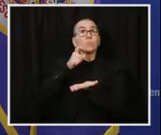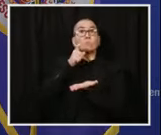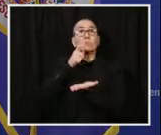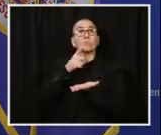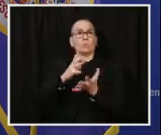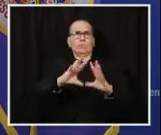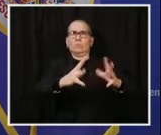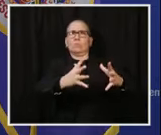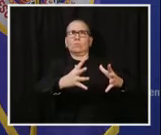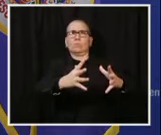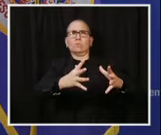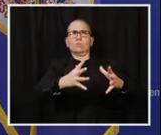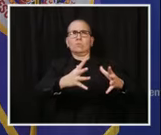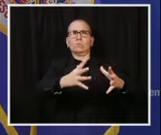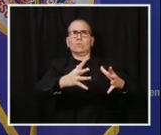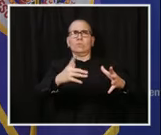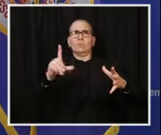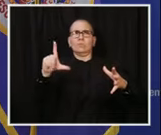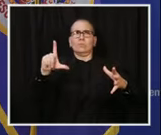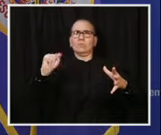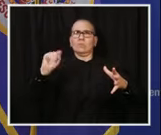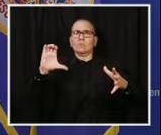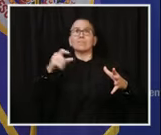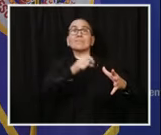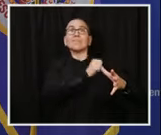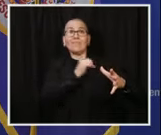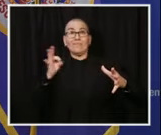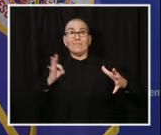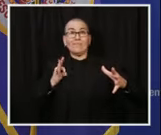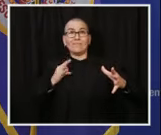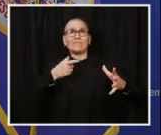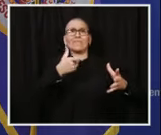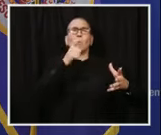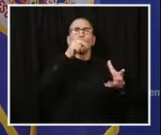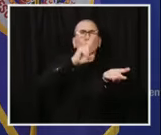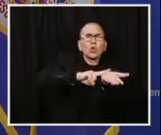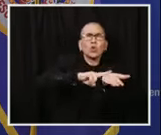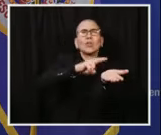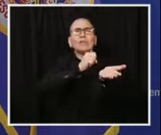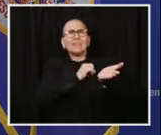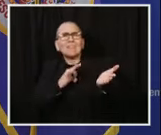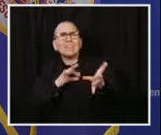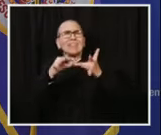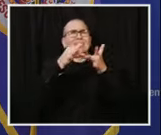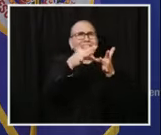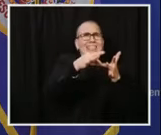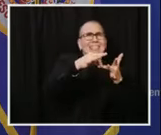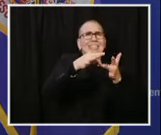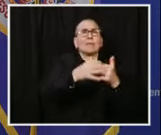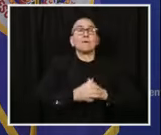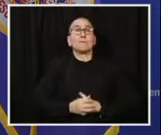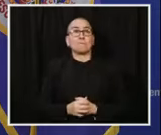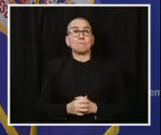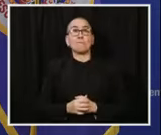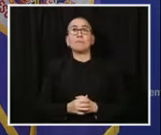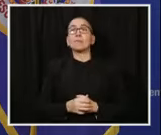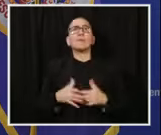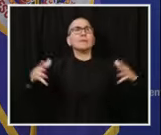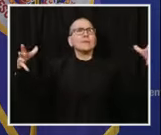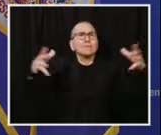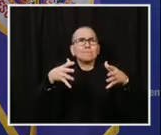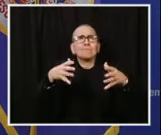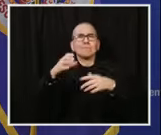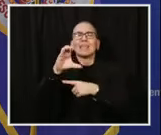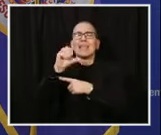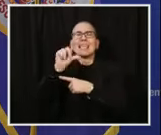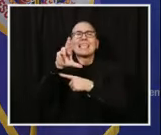congregate care facilities about how to prepare. Now, when we talk about long-term care or congregate care, we're talking certainly about